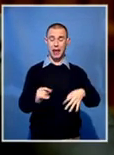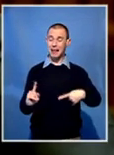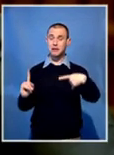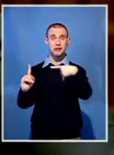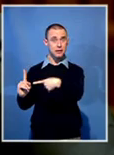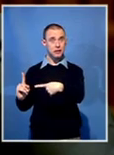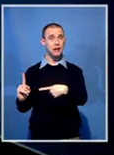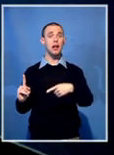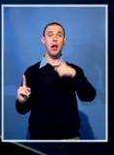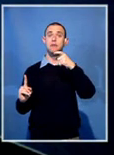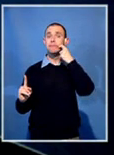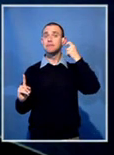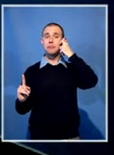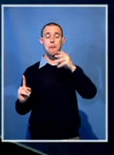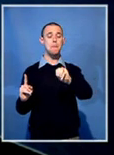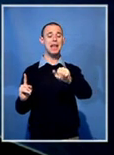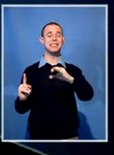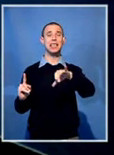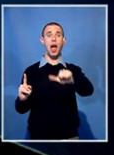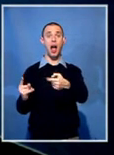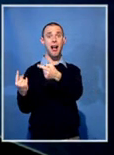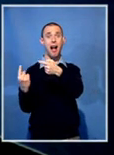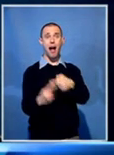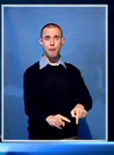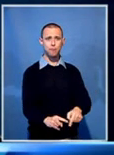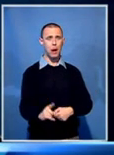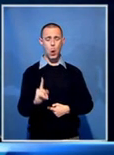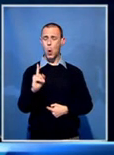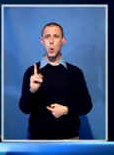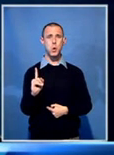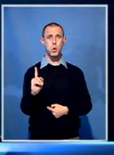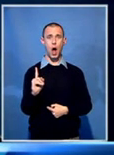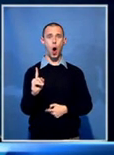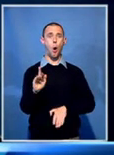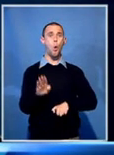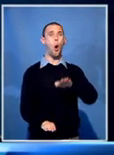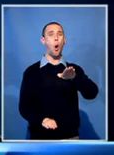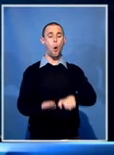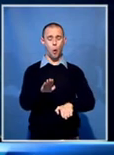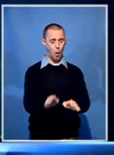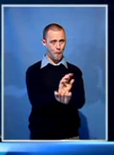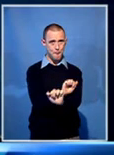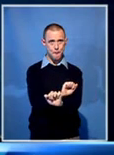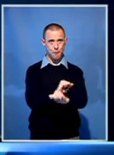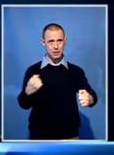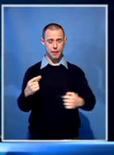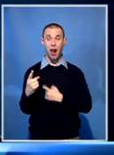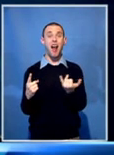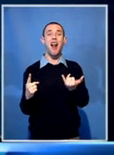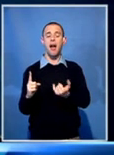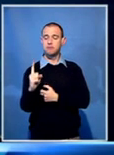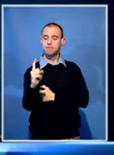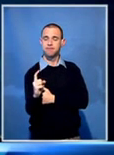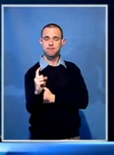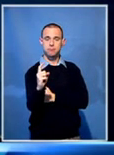was brought to the cells. I could see that he could not walk on his own because I could see that